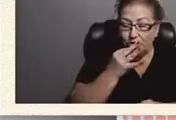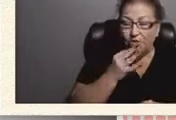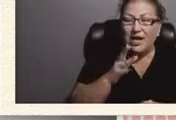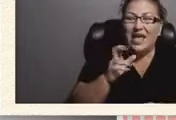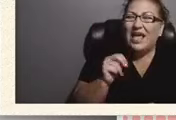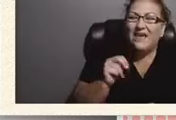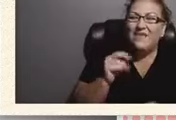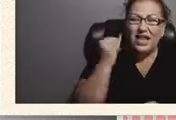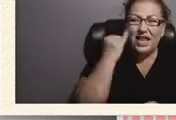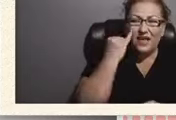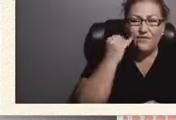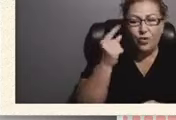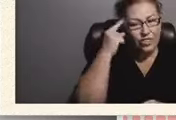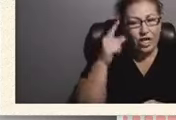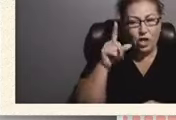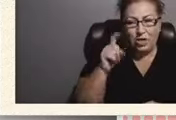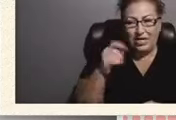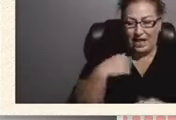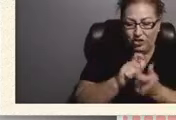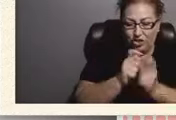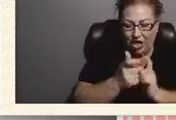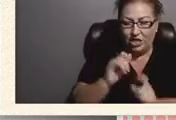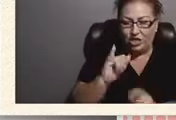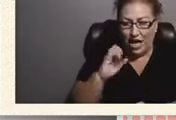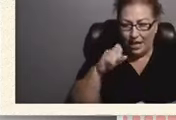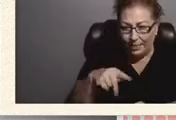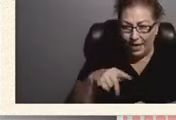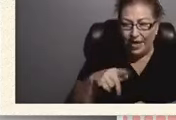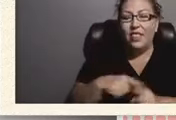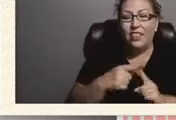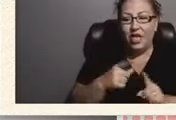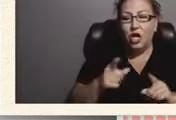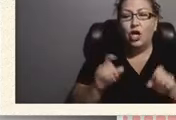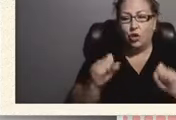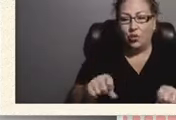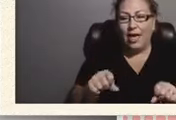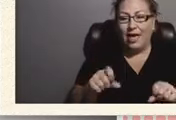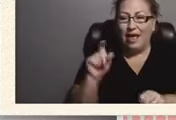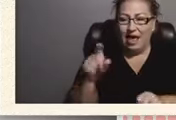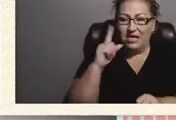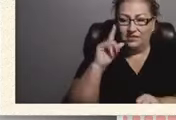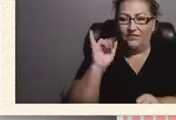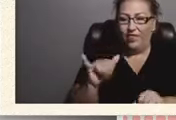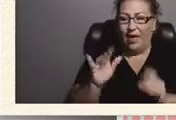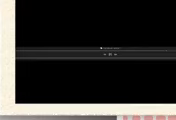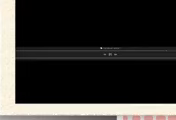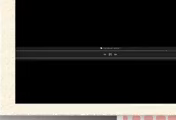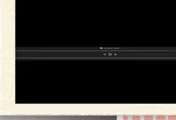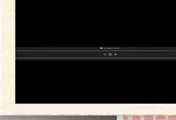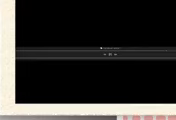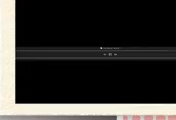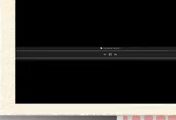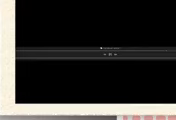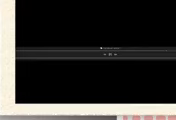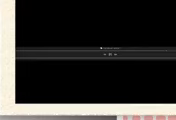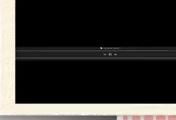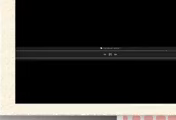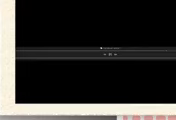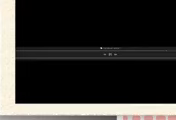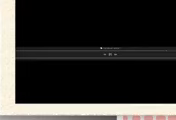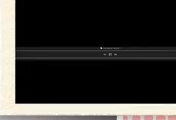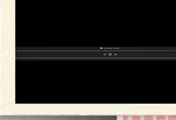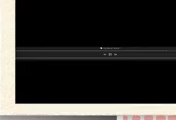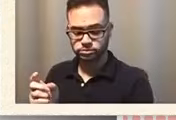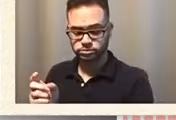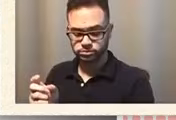need to have a change in the iep you can ask for that meeting right allison and then i'm